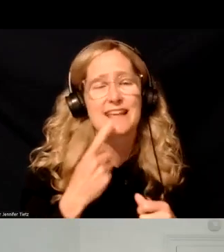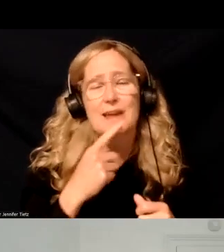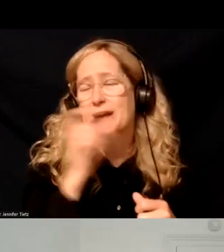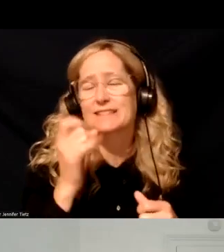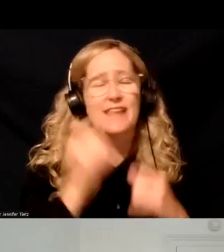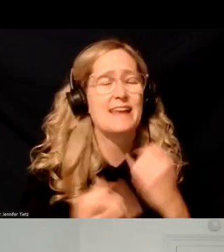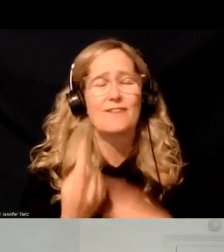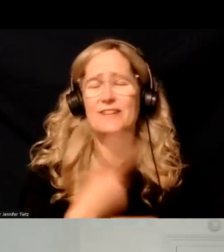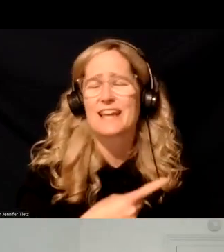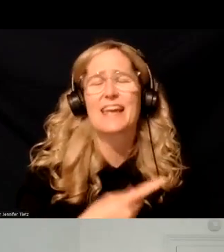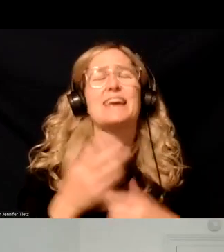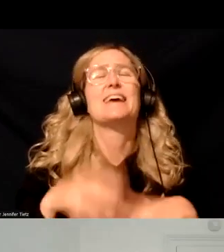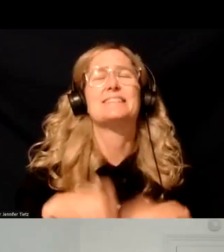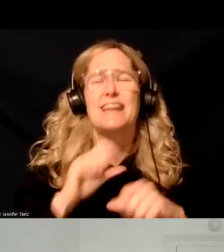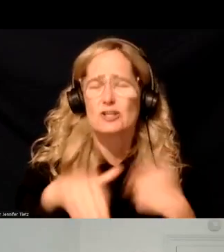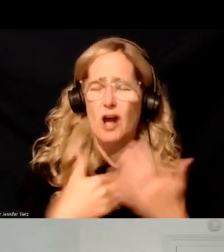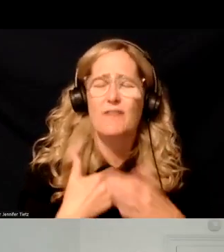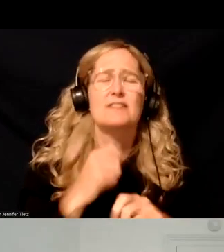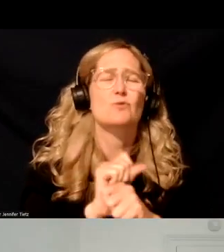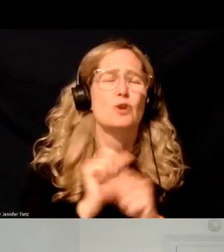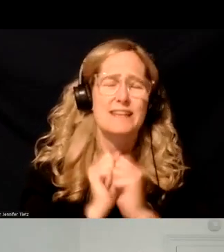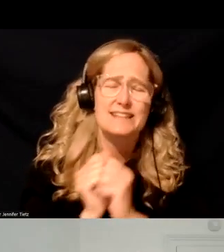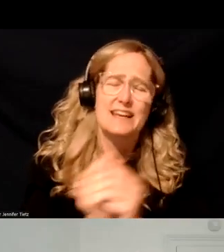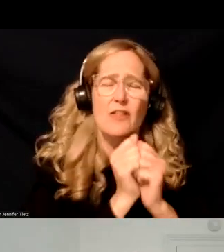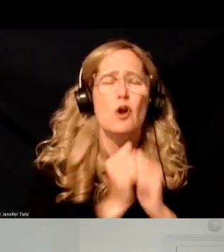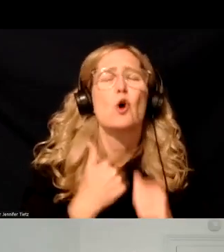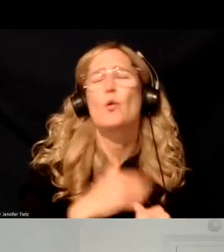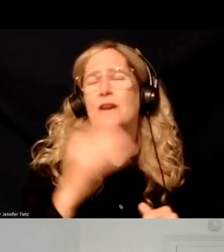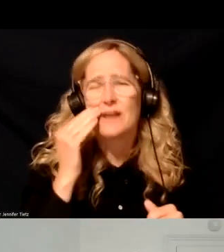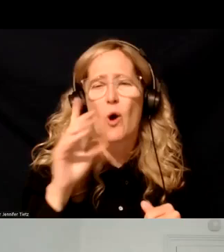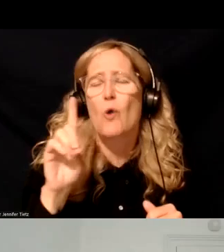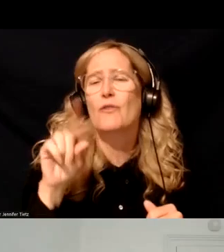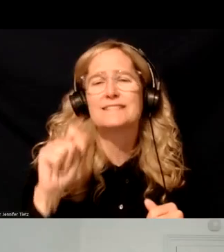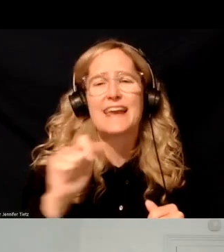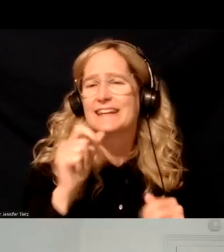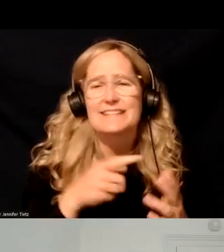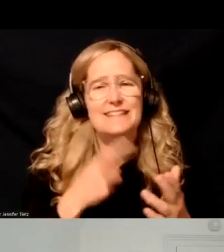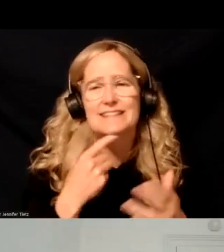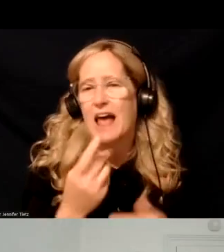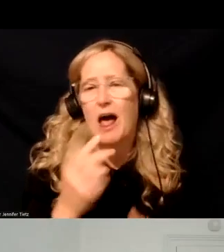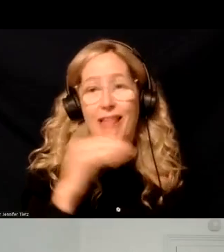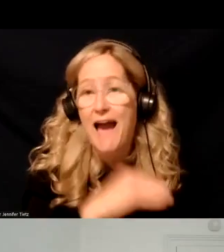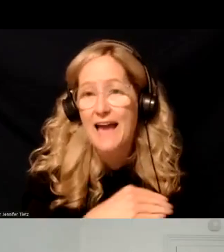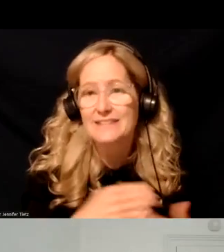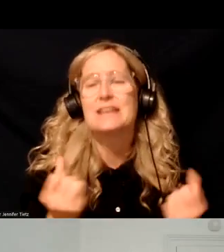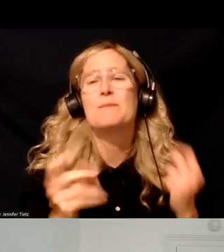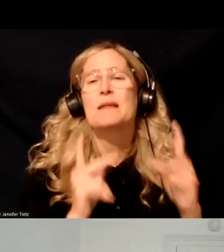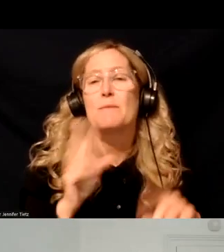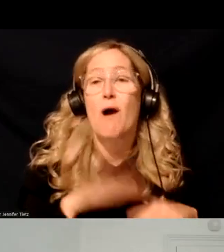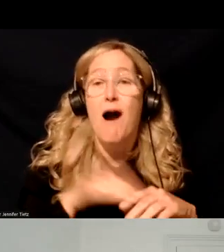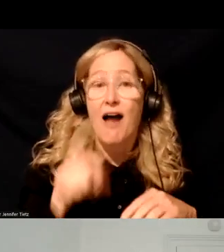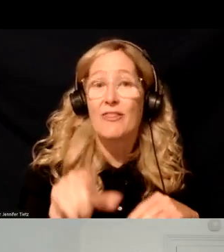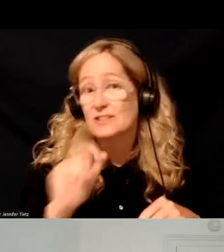end of the day, it's going to take all of us working together and look, we know the data don't lie. And, uh, because of the many people who are on this call,